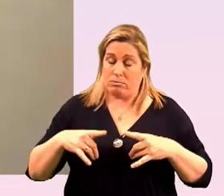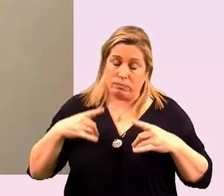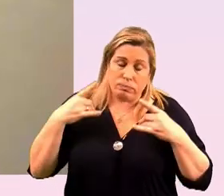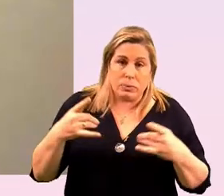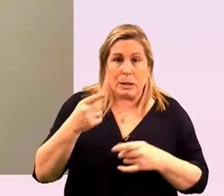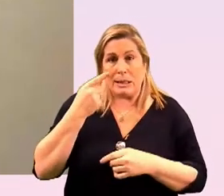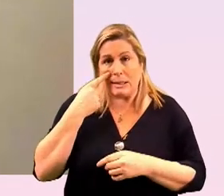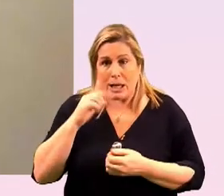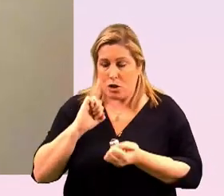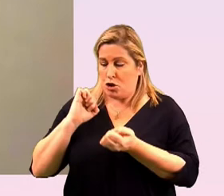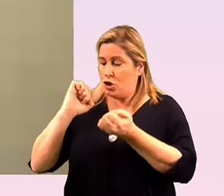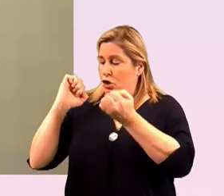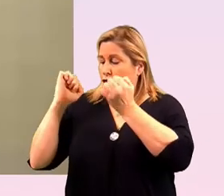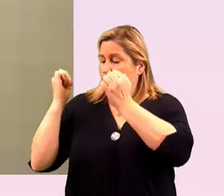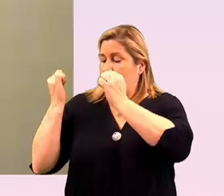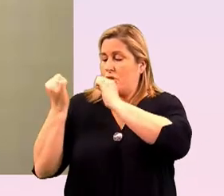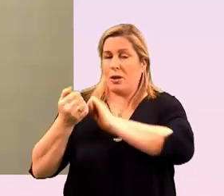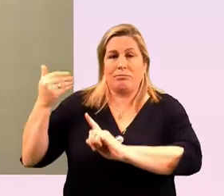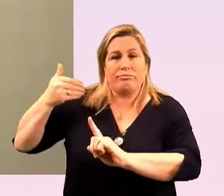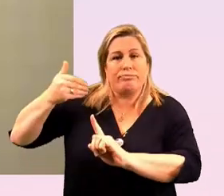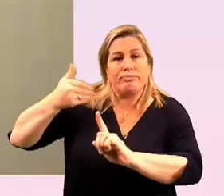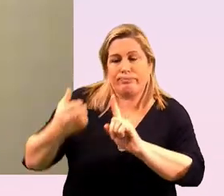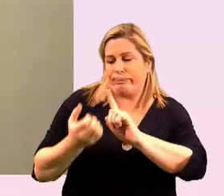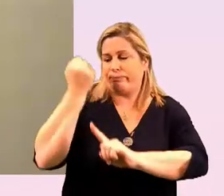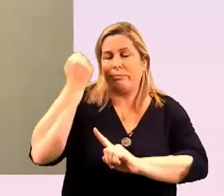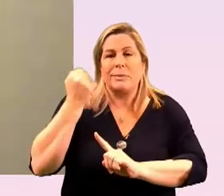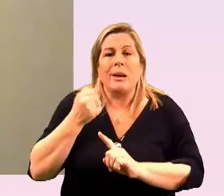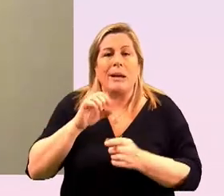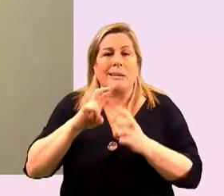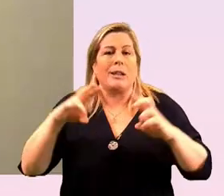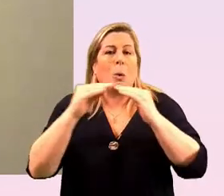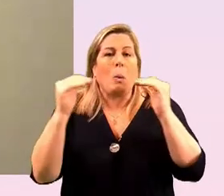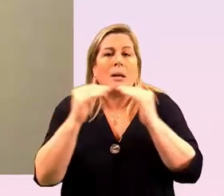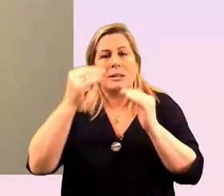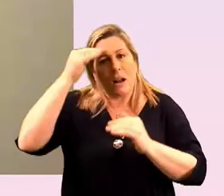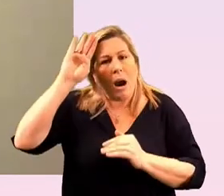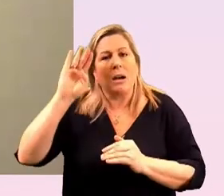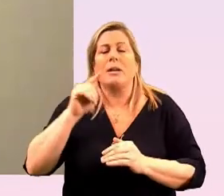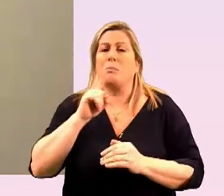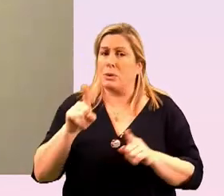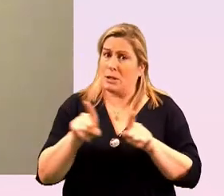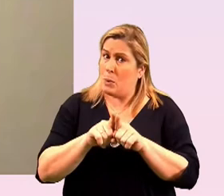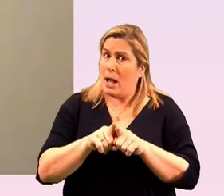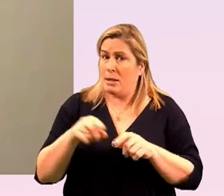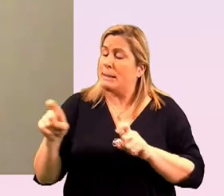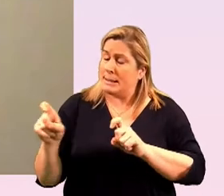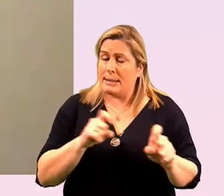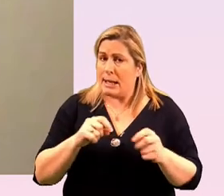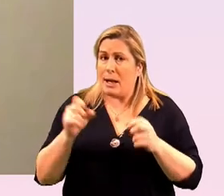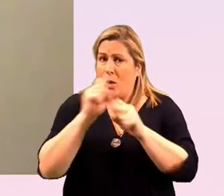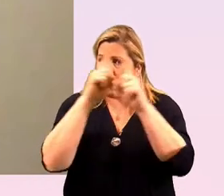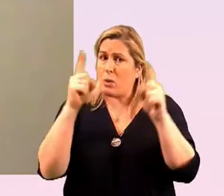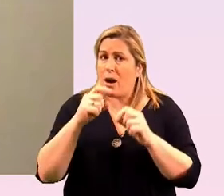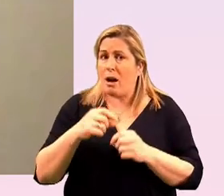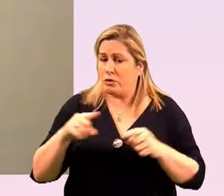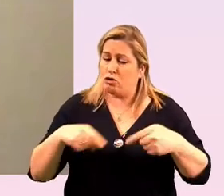change and in relation to equality in ireland but also very cognizant of the challenges that still remain and